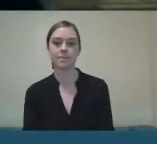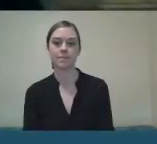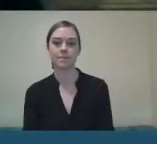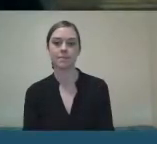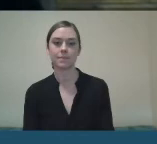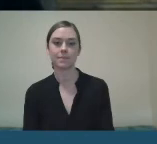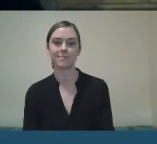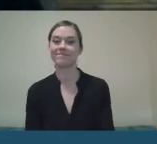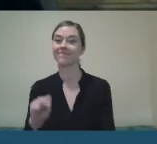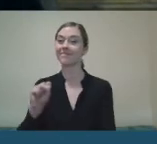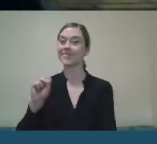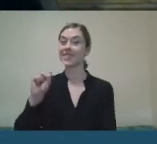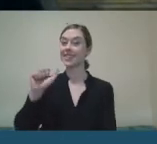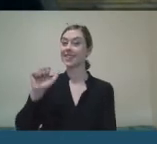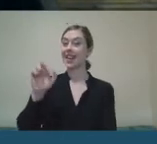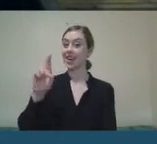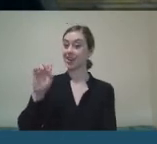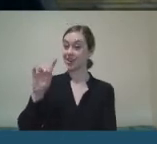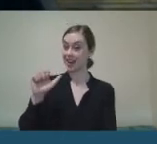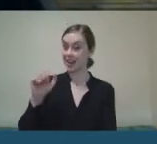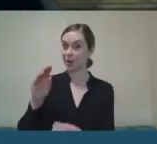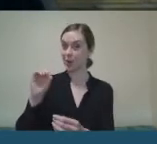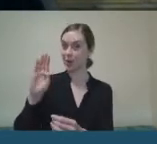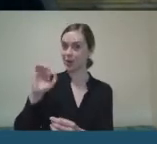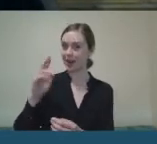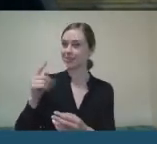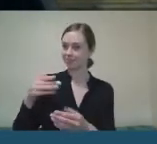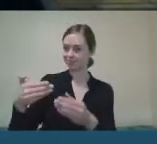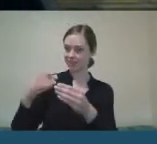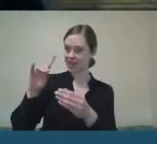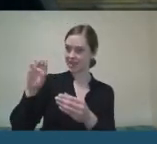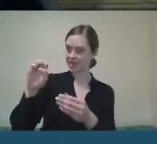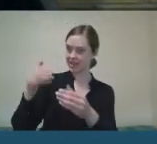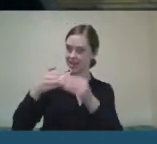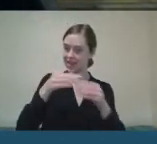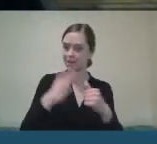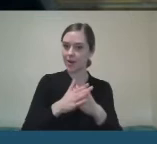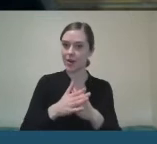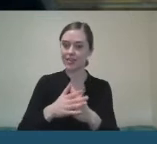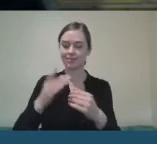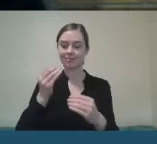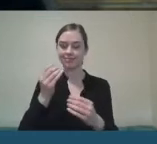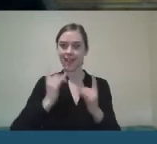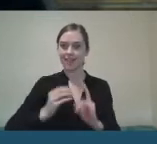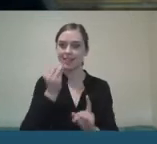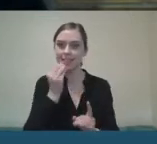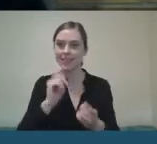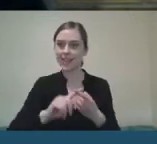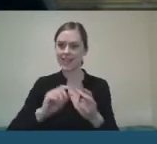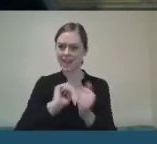Cara O'Brien, you're at the HSE's lead on healthy eating and active living. It looks like an excellent program.